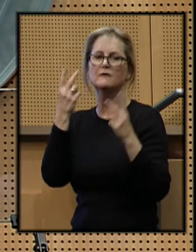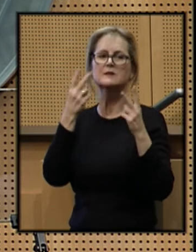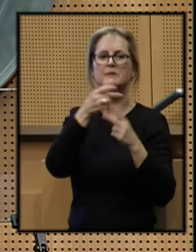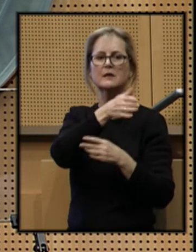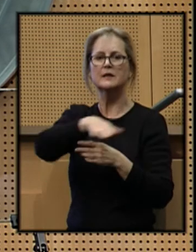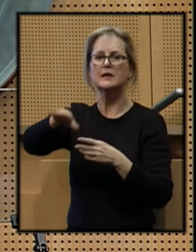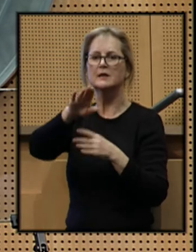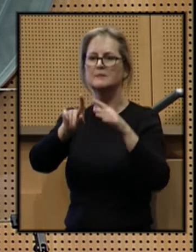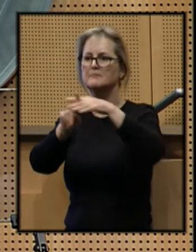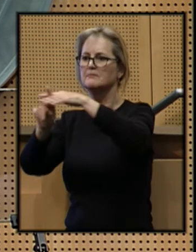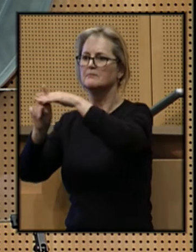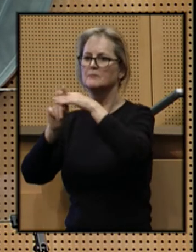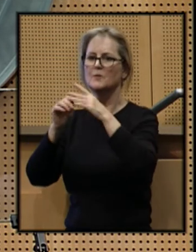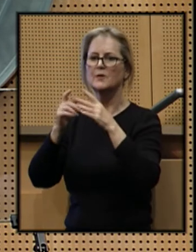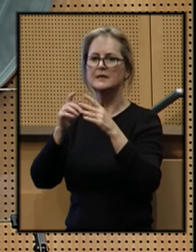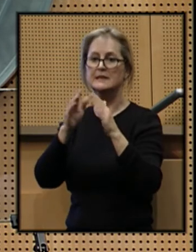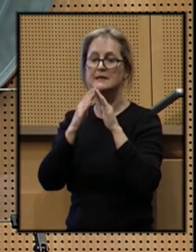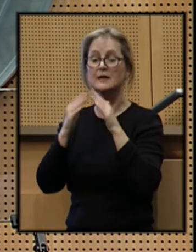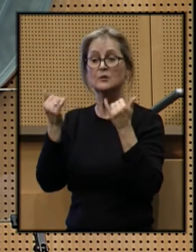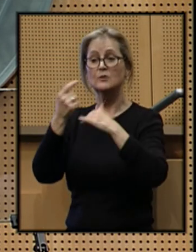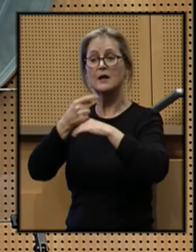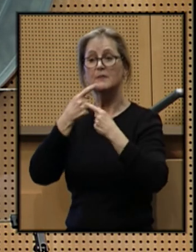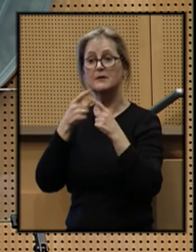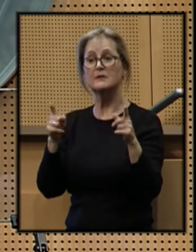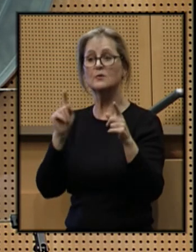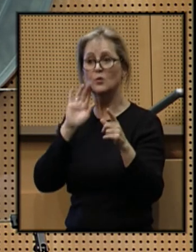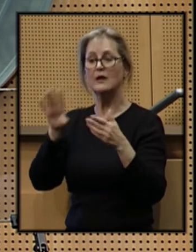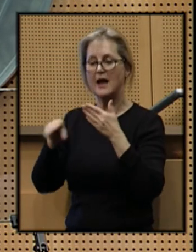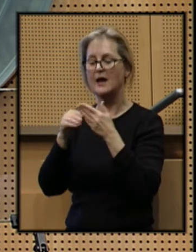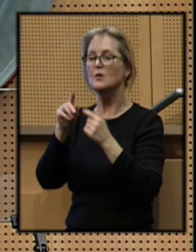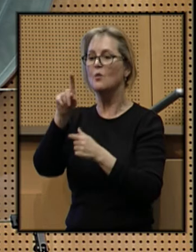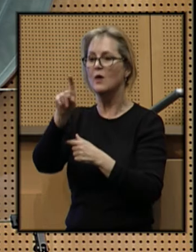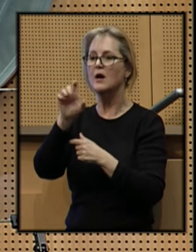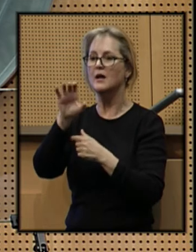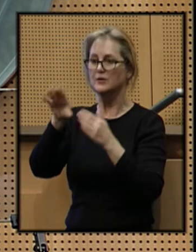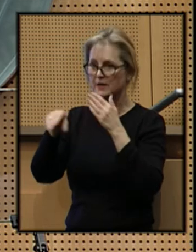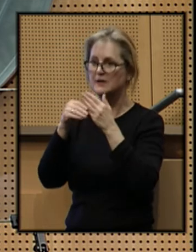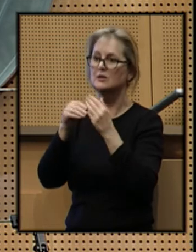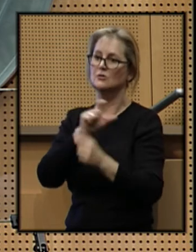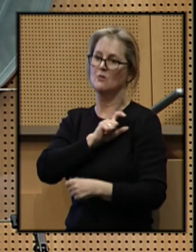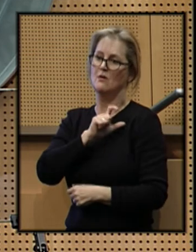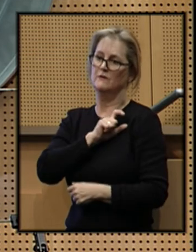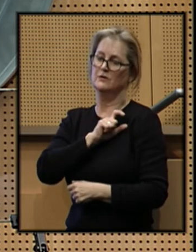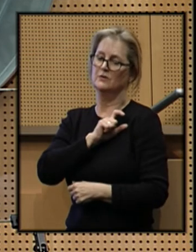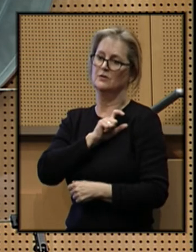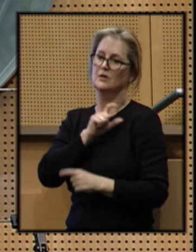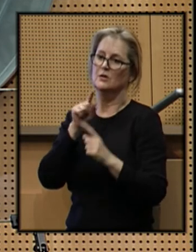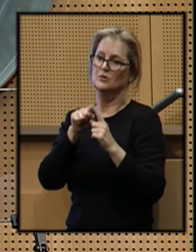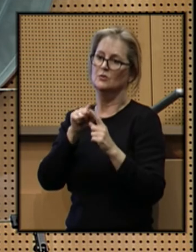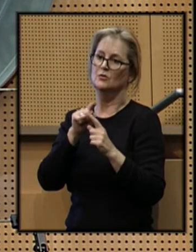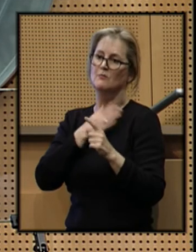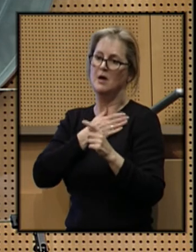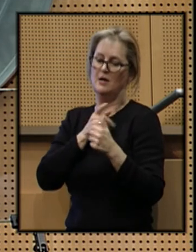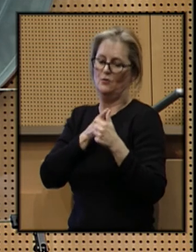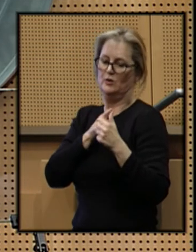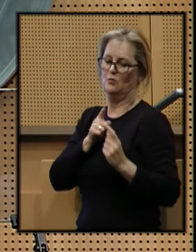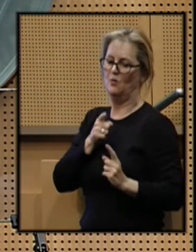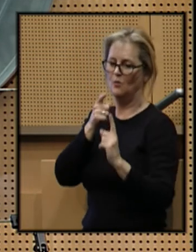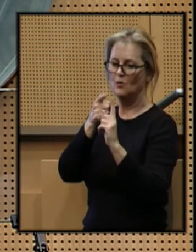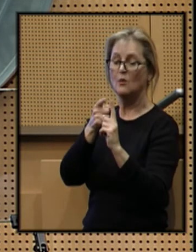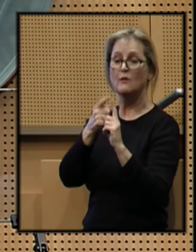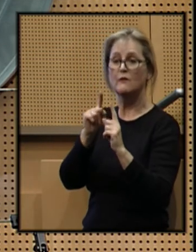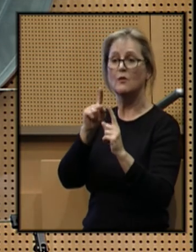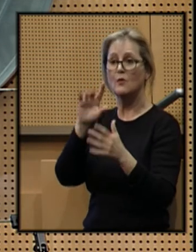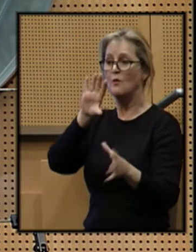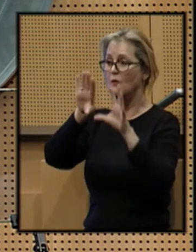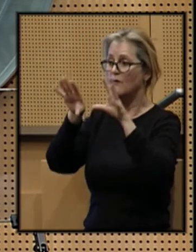throughout our city. Today, I'm announcing that we will add 100 additional officers to my original goal for